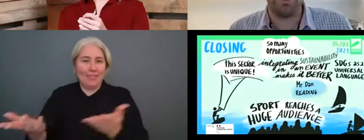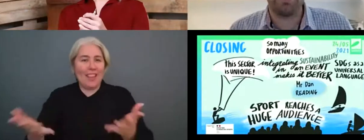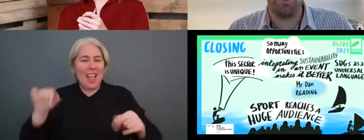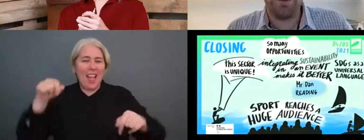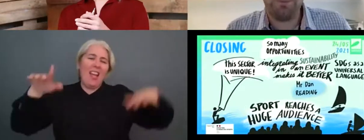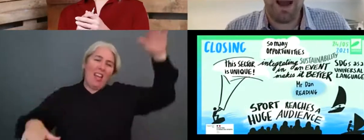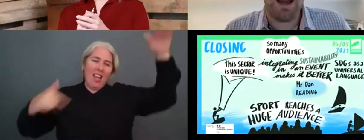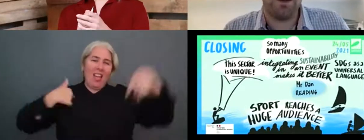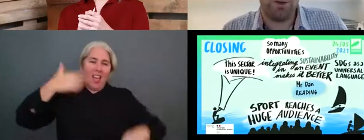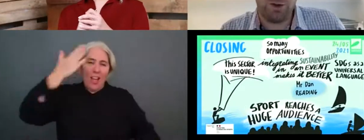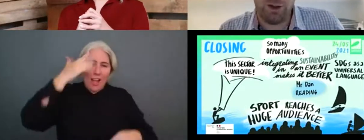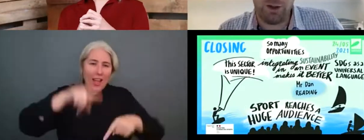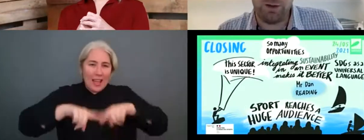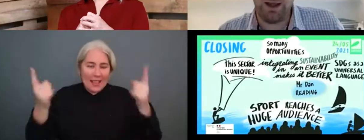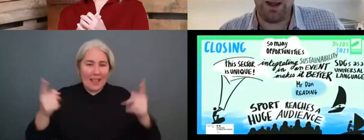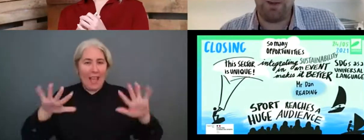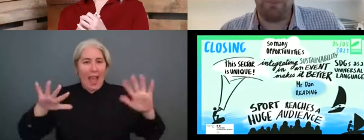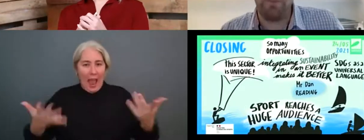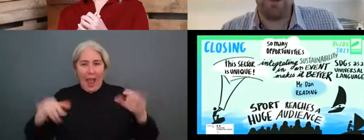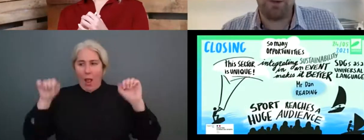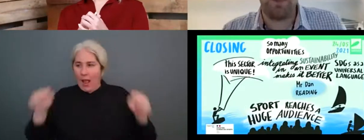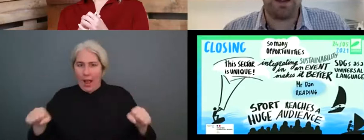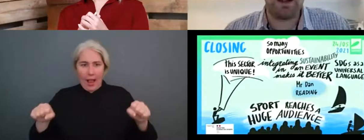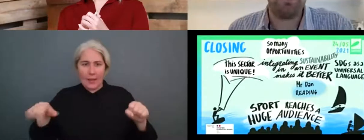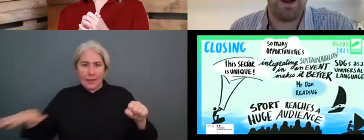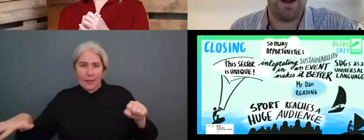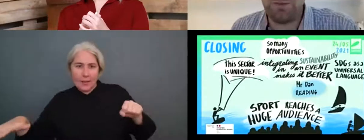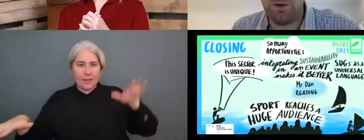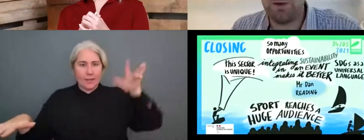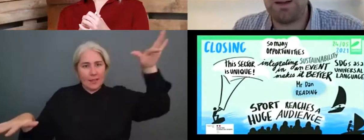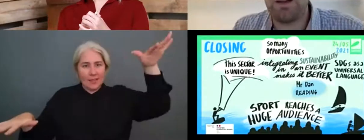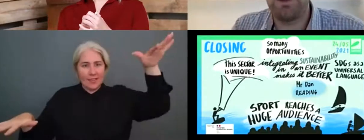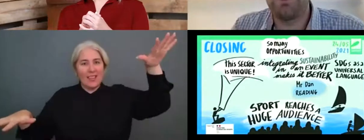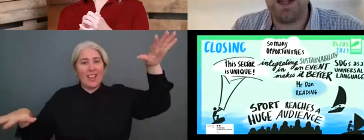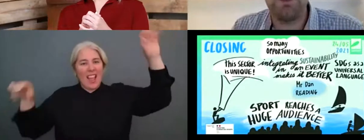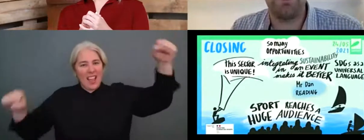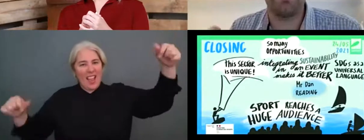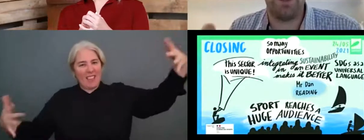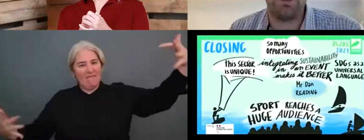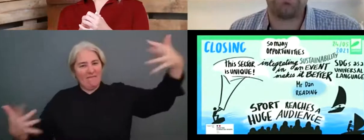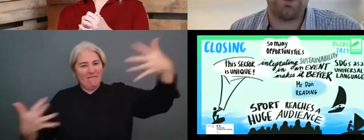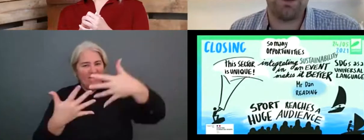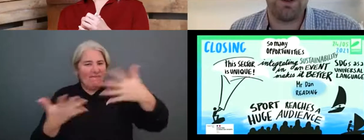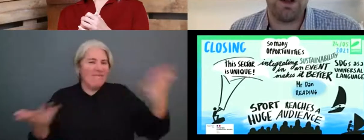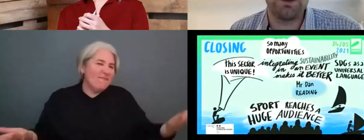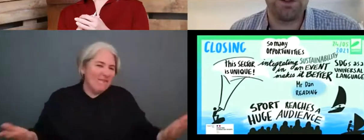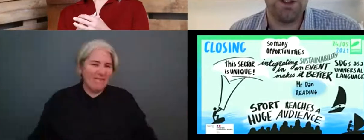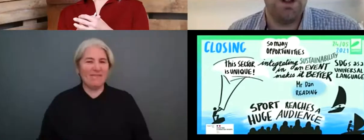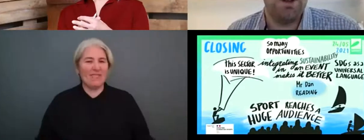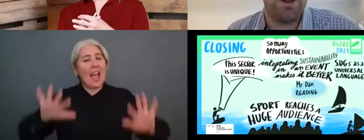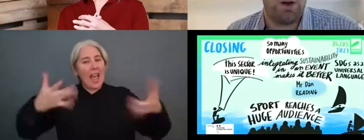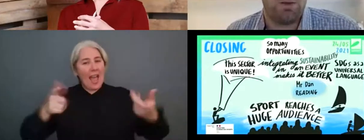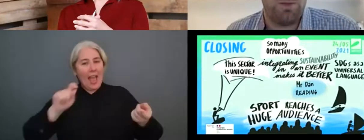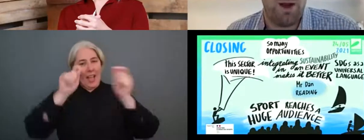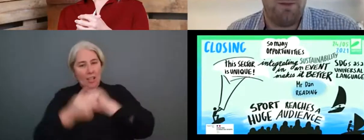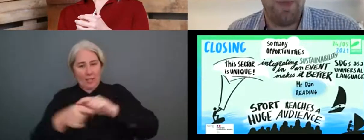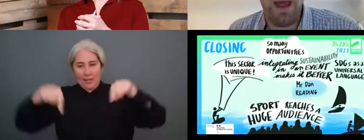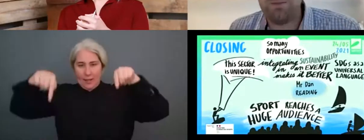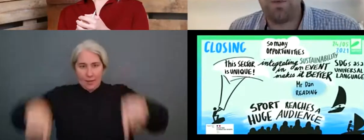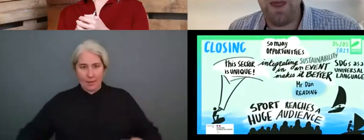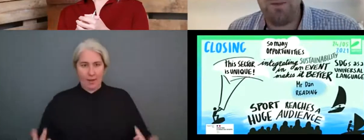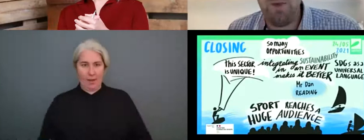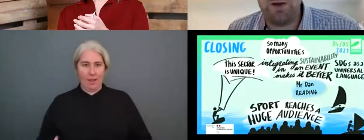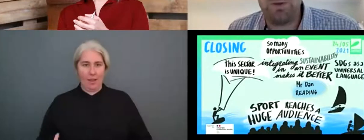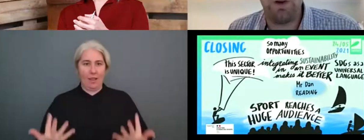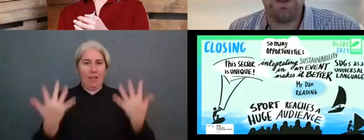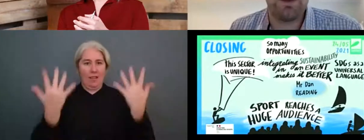arguably much more impact. If you can, um, if you can make impact, if you can make changes at grassroots level. So, um, that